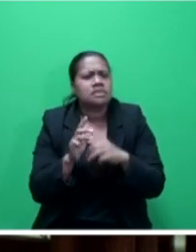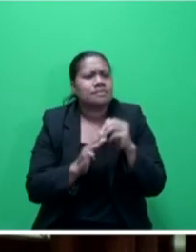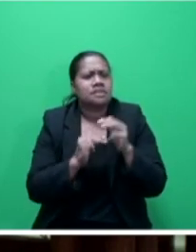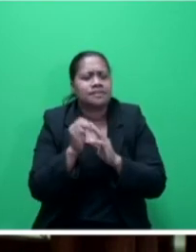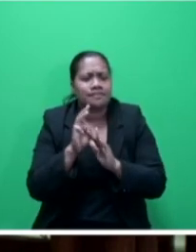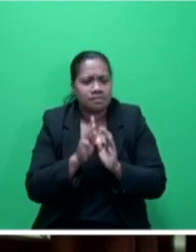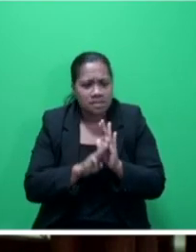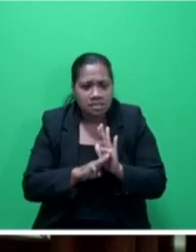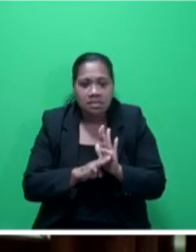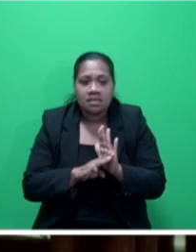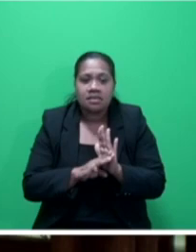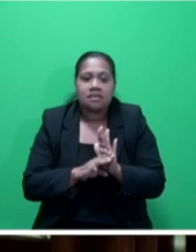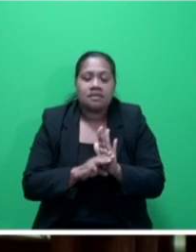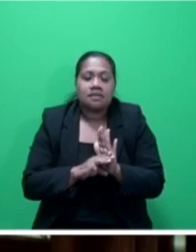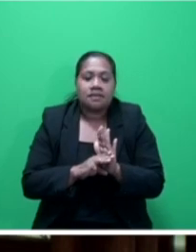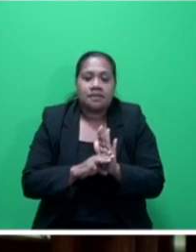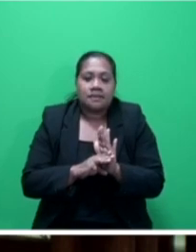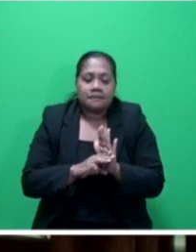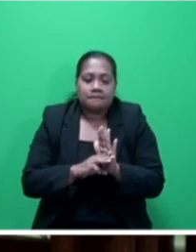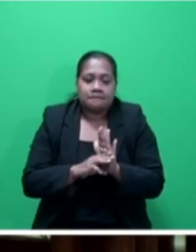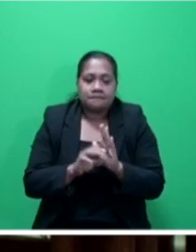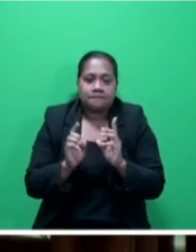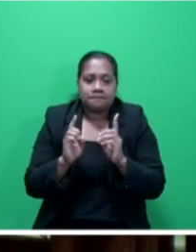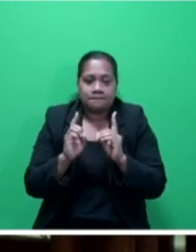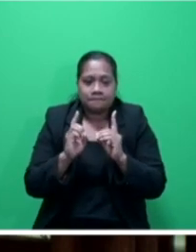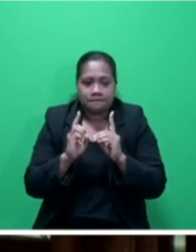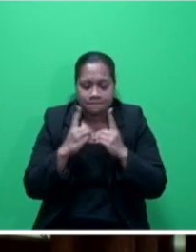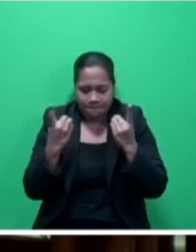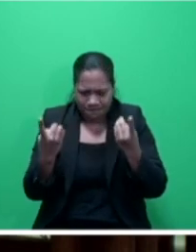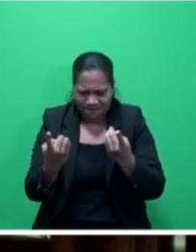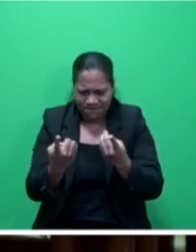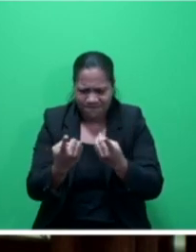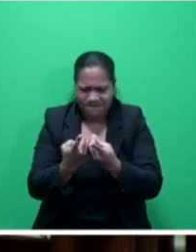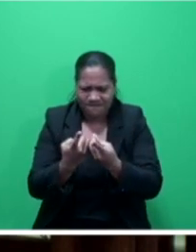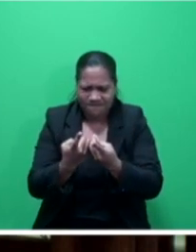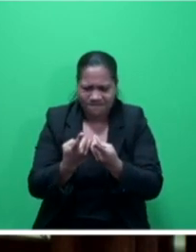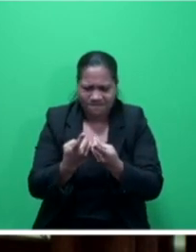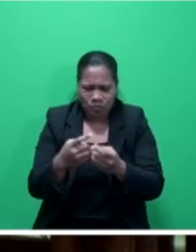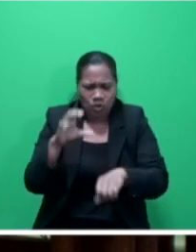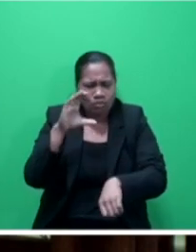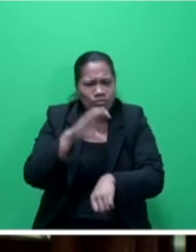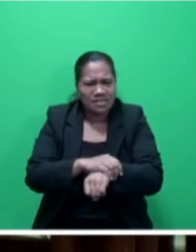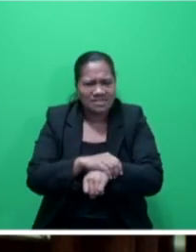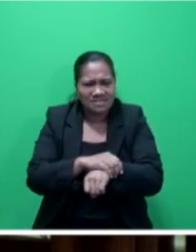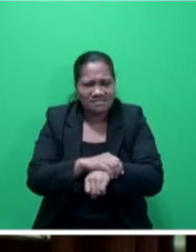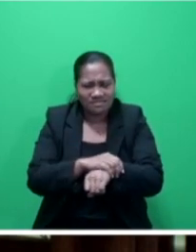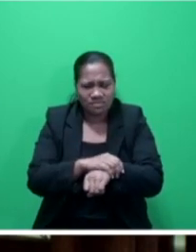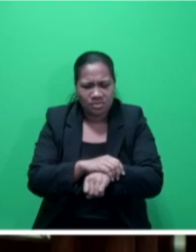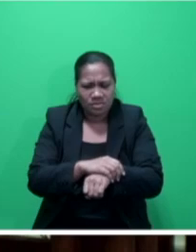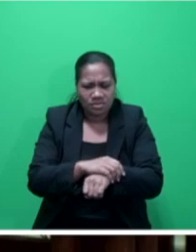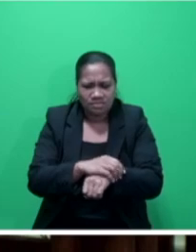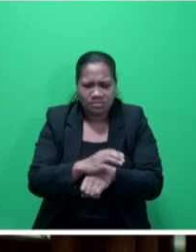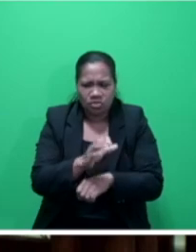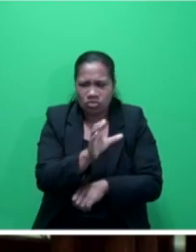the four divisional commissioners, police commissioners, for their